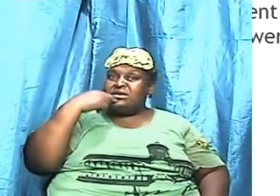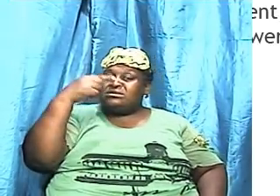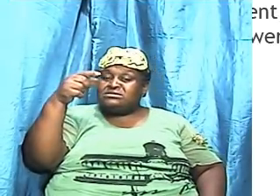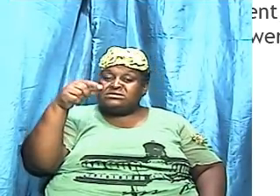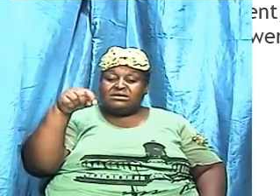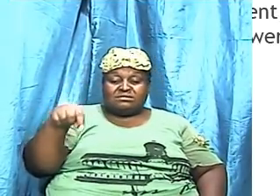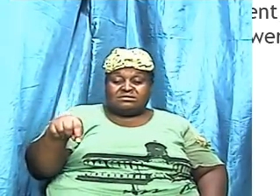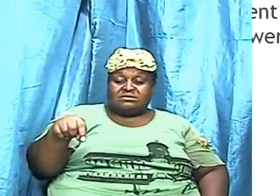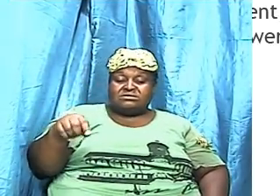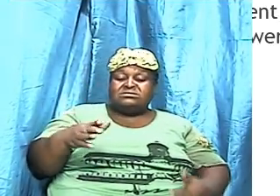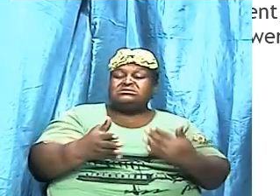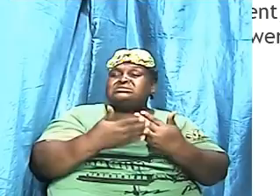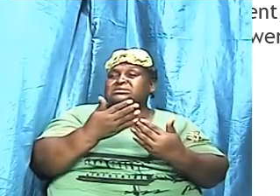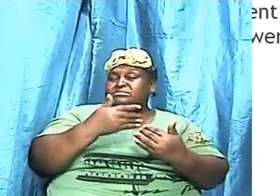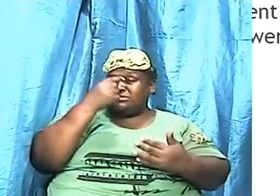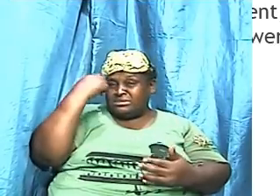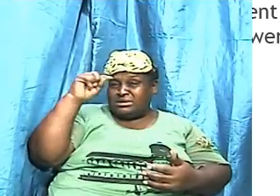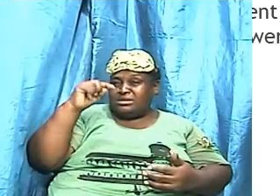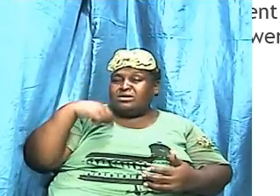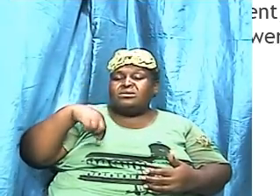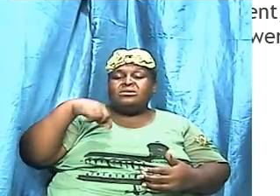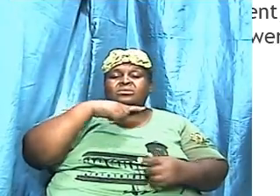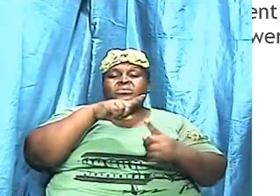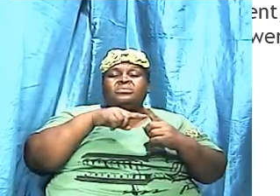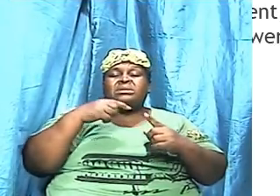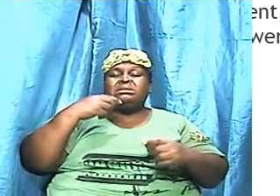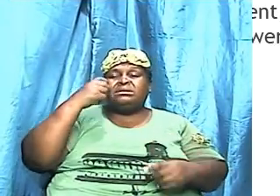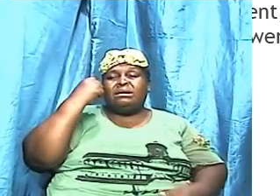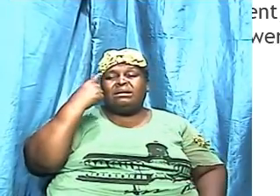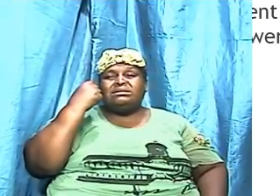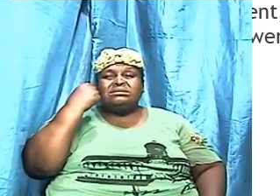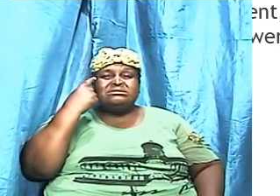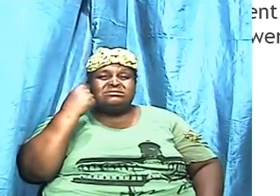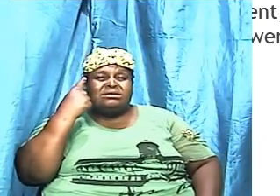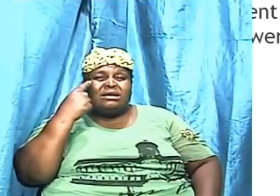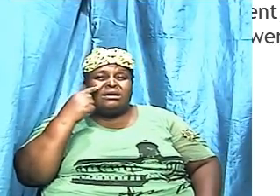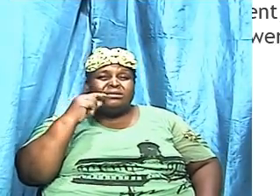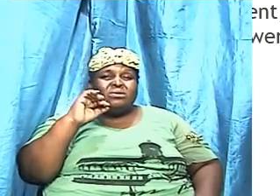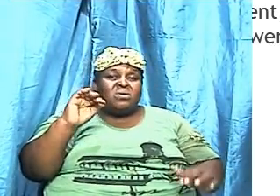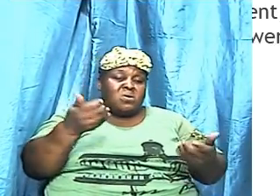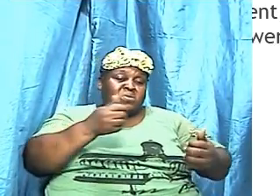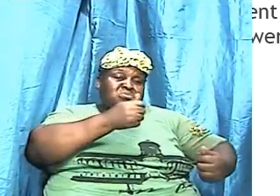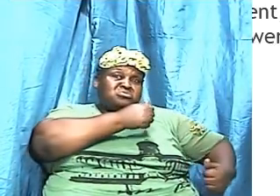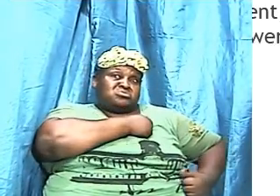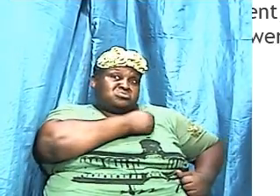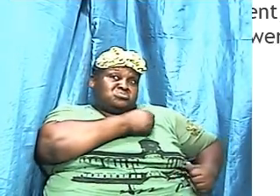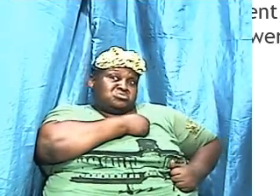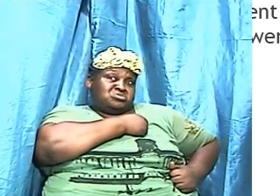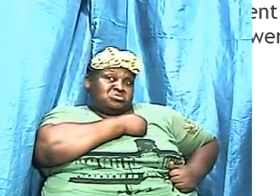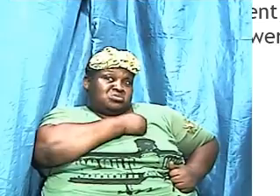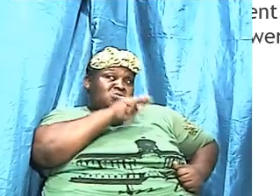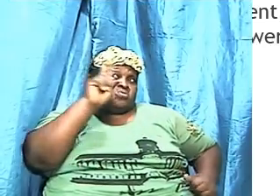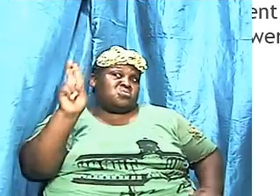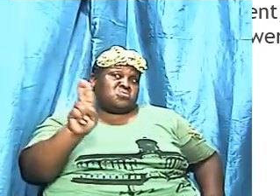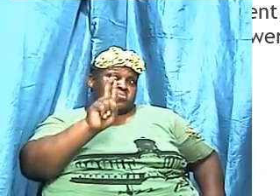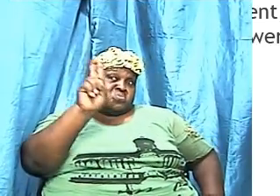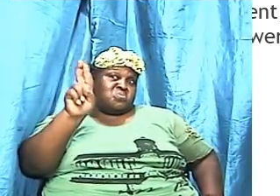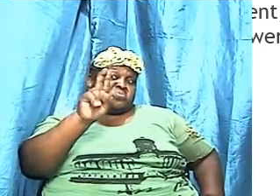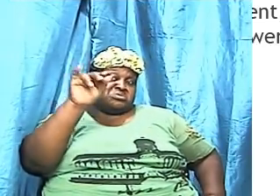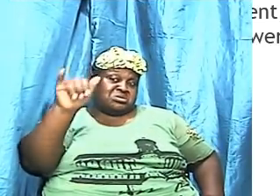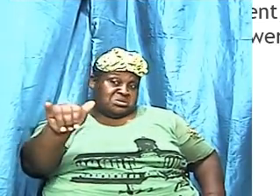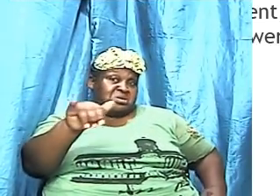when we understand how the soldiers utilized that